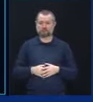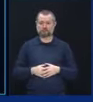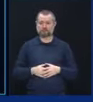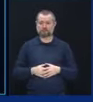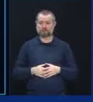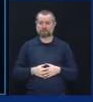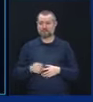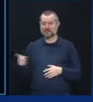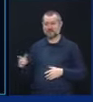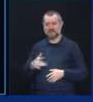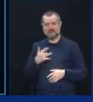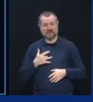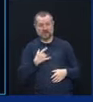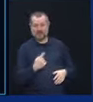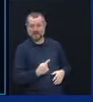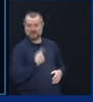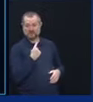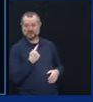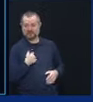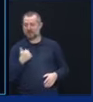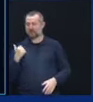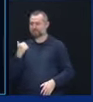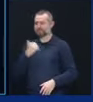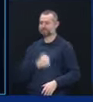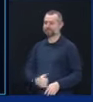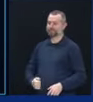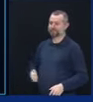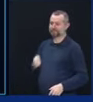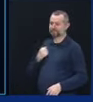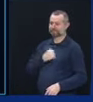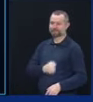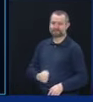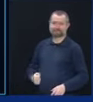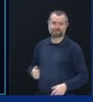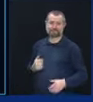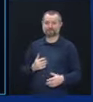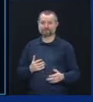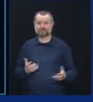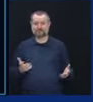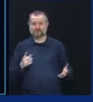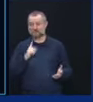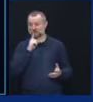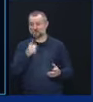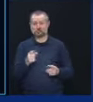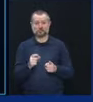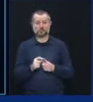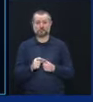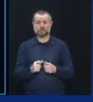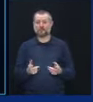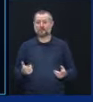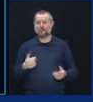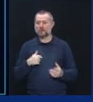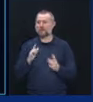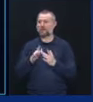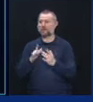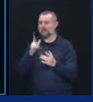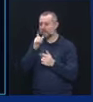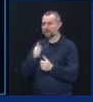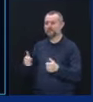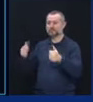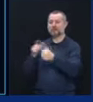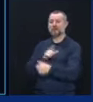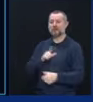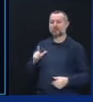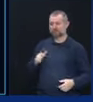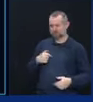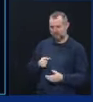offensive. I'm sorry. But that is true. I've spoken to the legislative leaders. And we agree